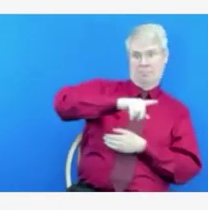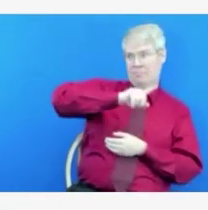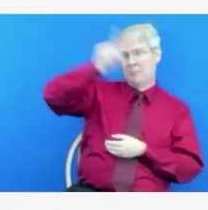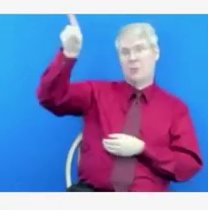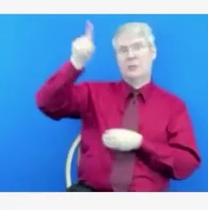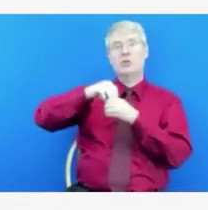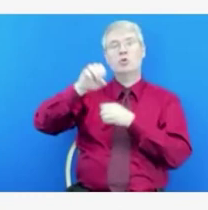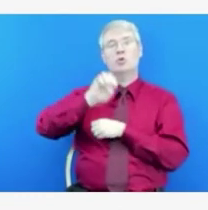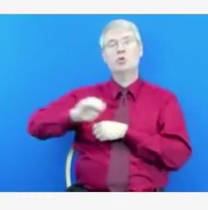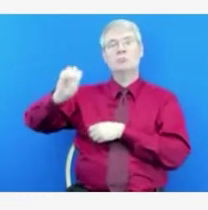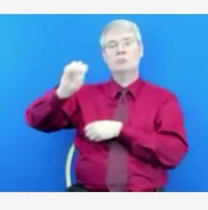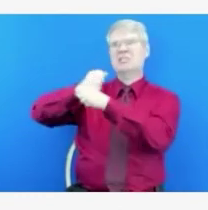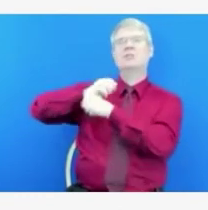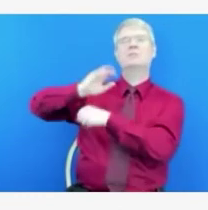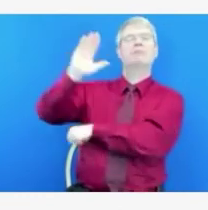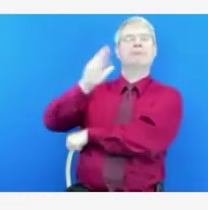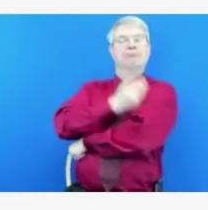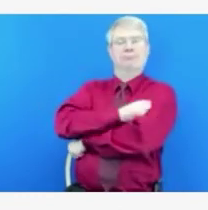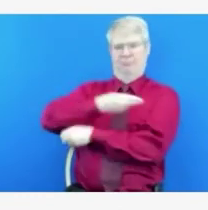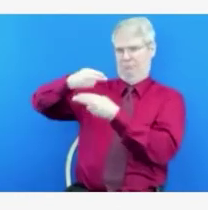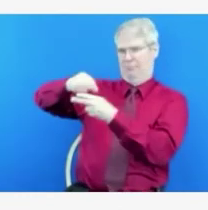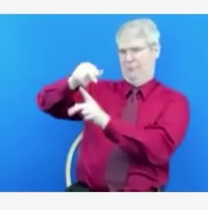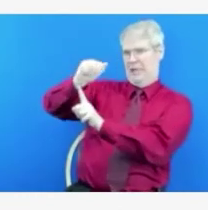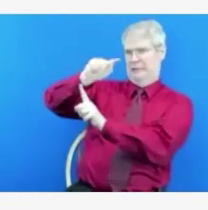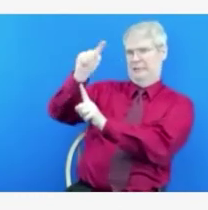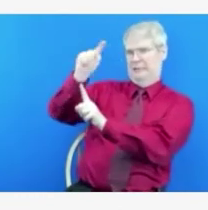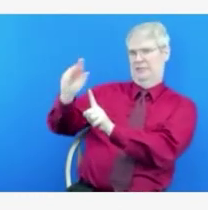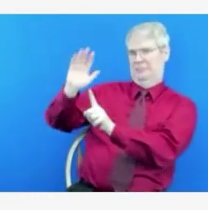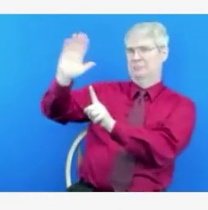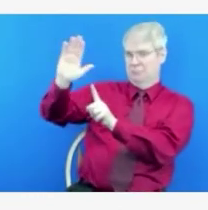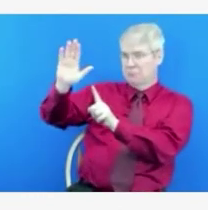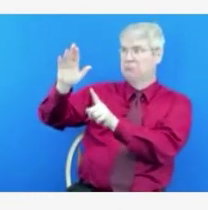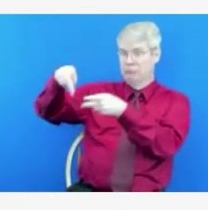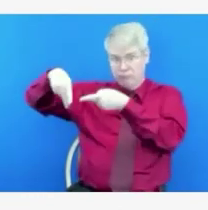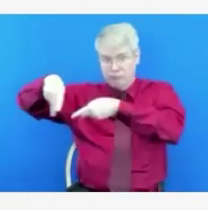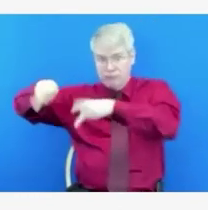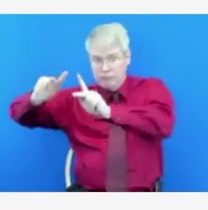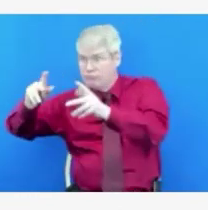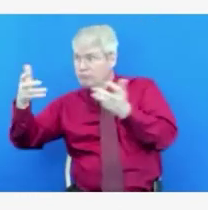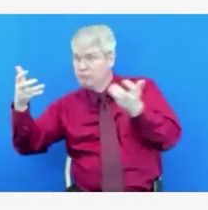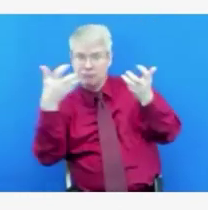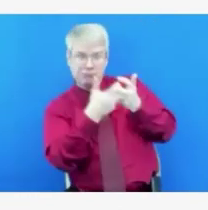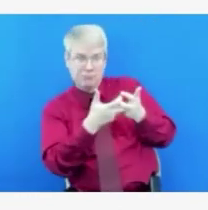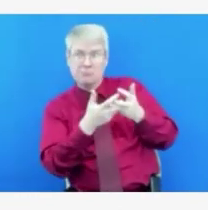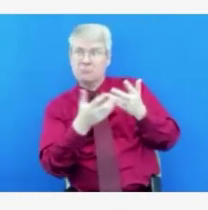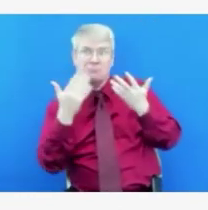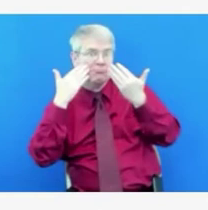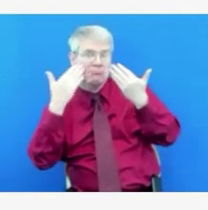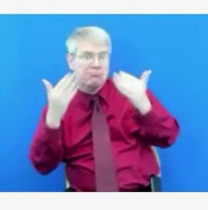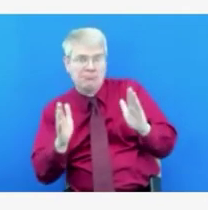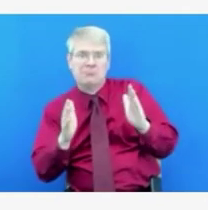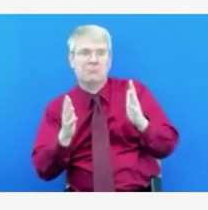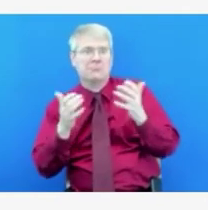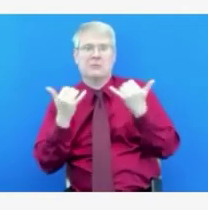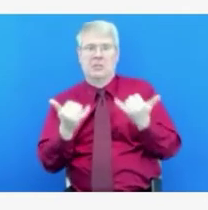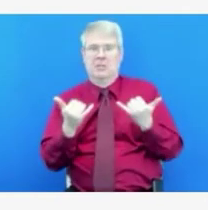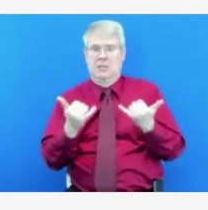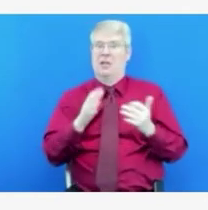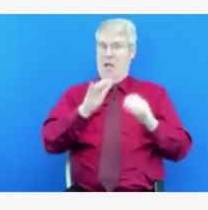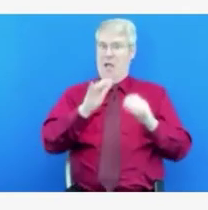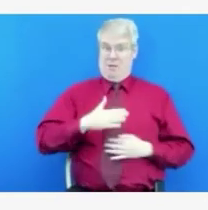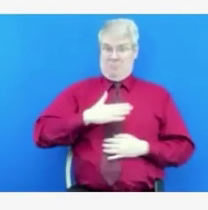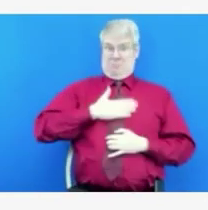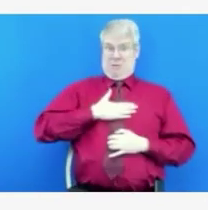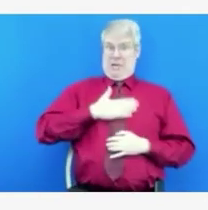our messaging, our programs and our planning moving forward. Last point, of course, we're all eager to hear